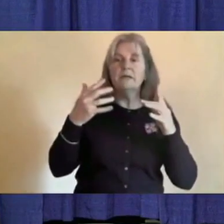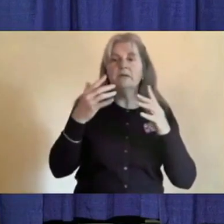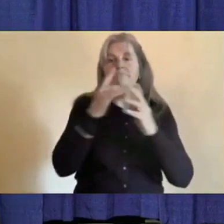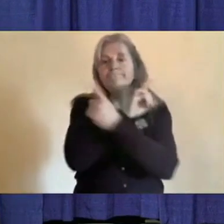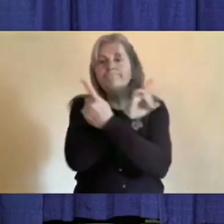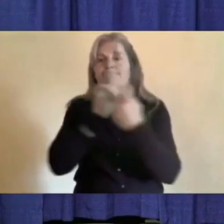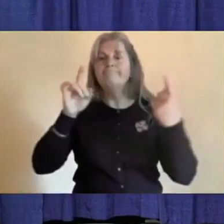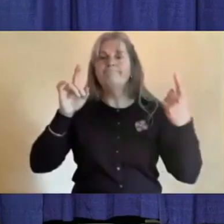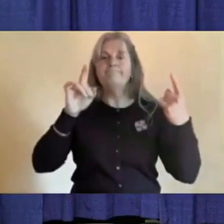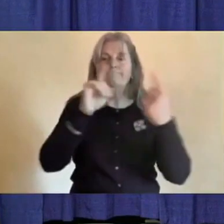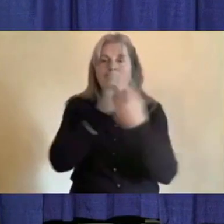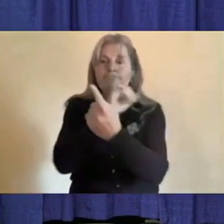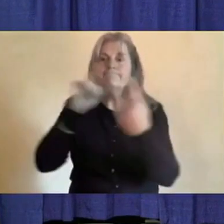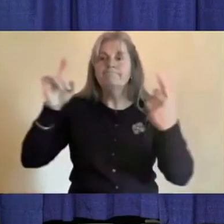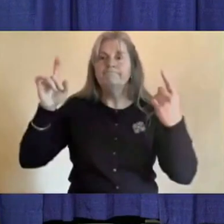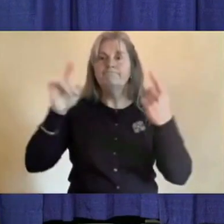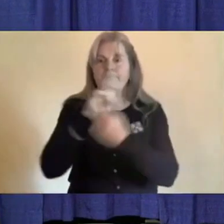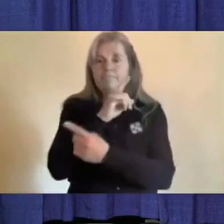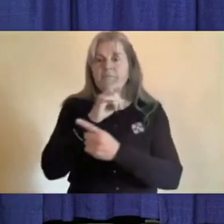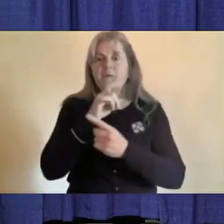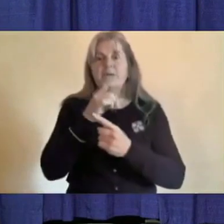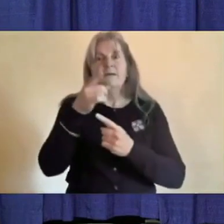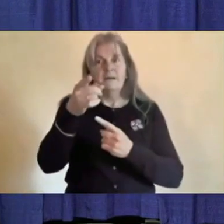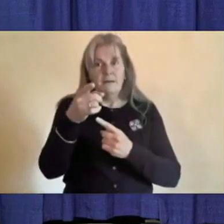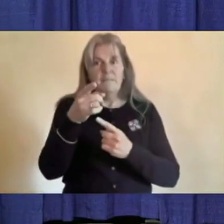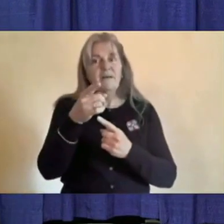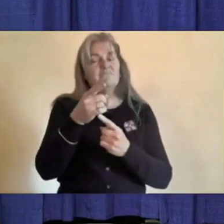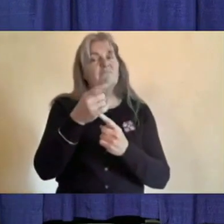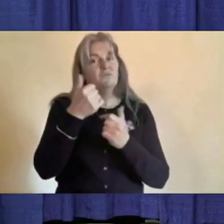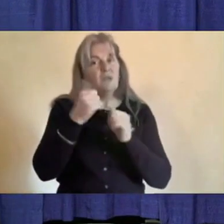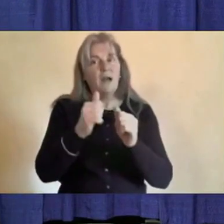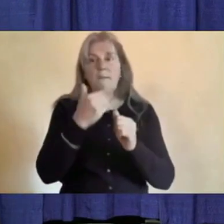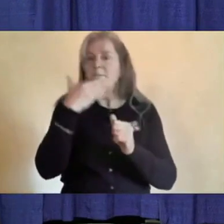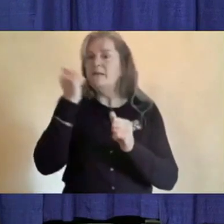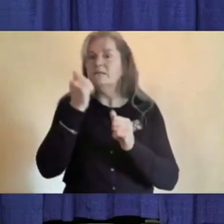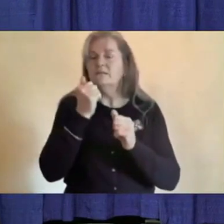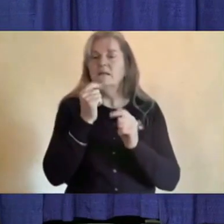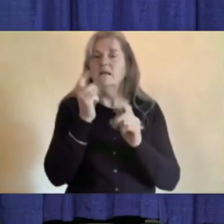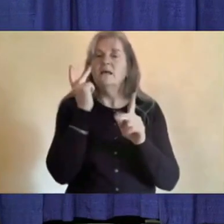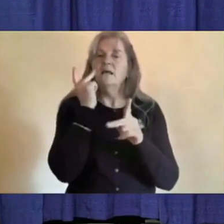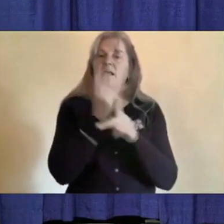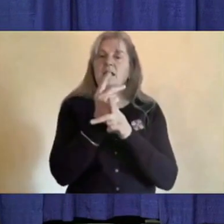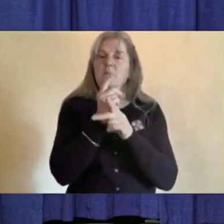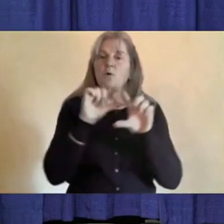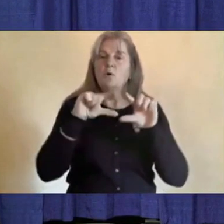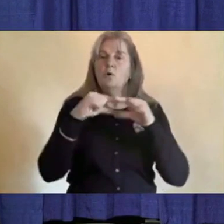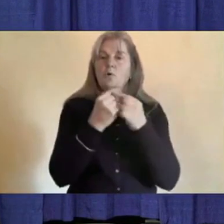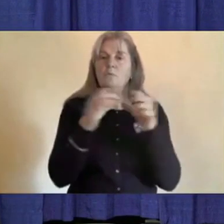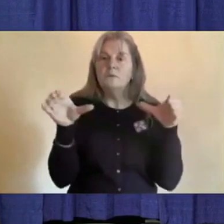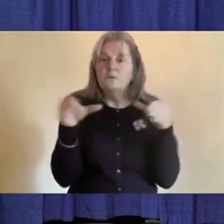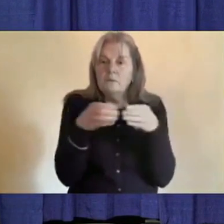are with most often small. And that's all for today. Thank you. Merci.